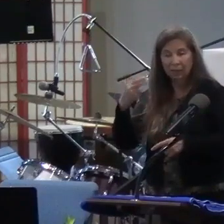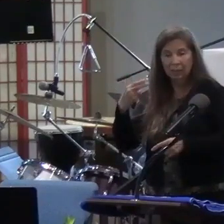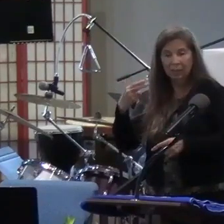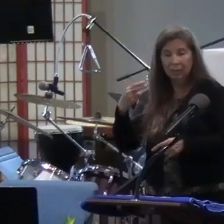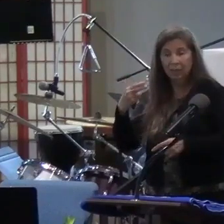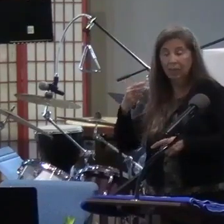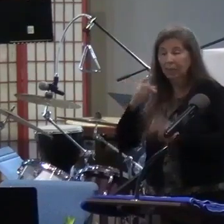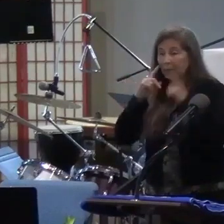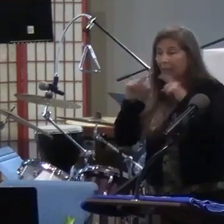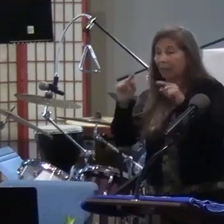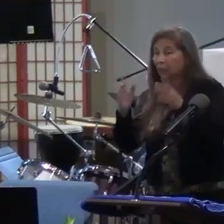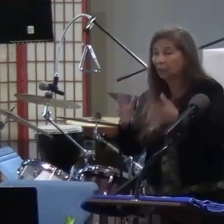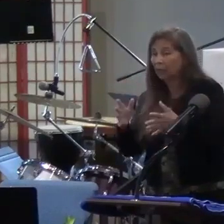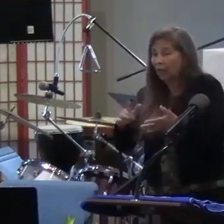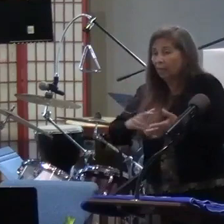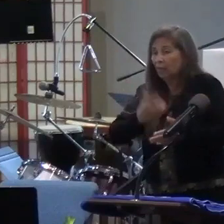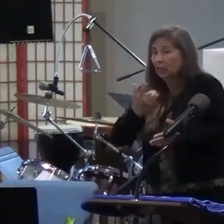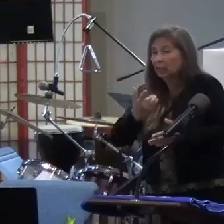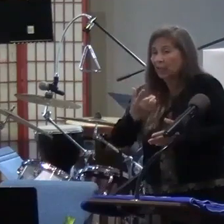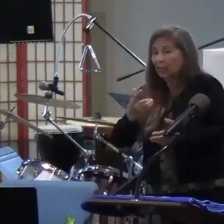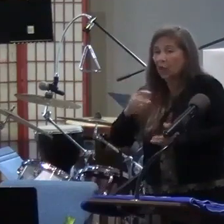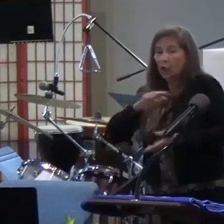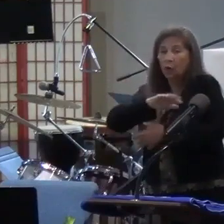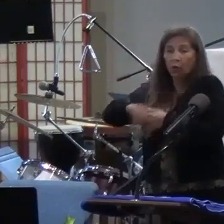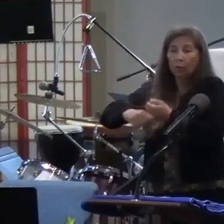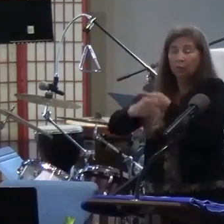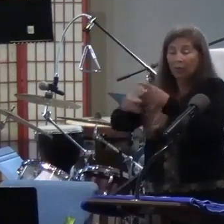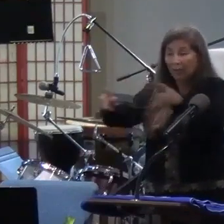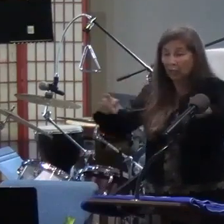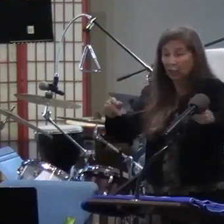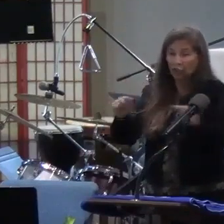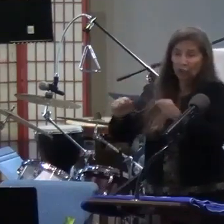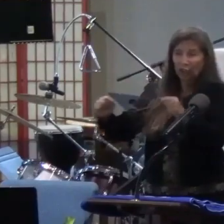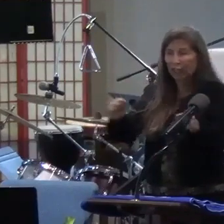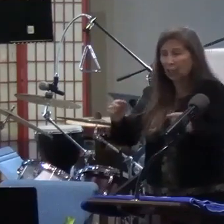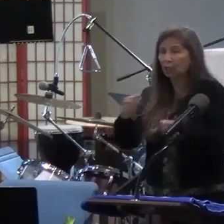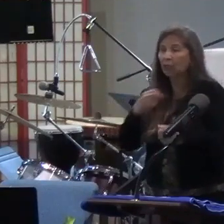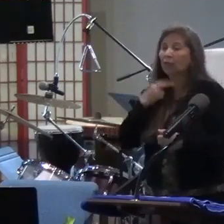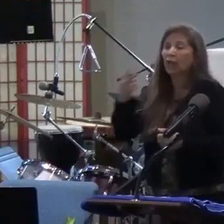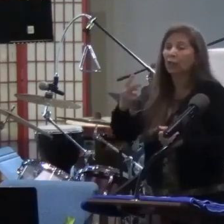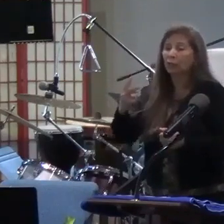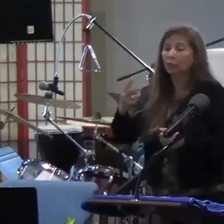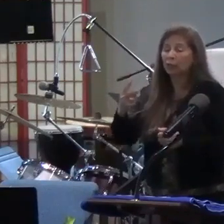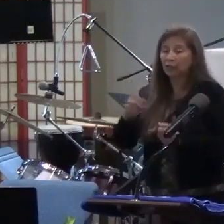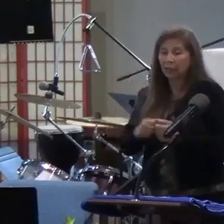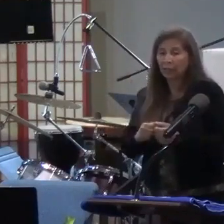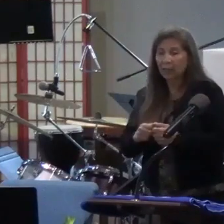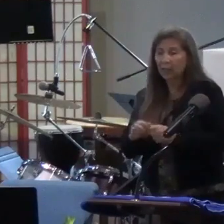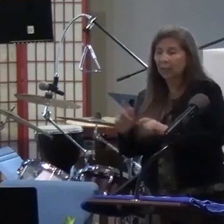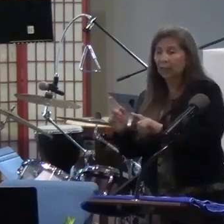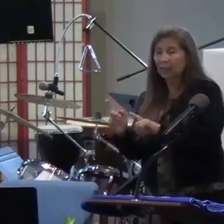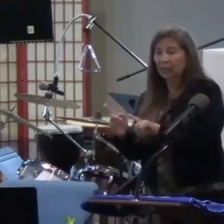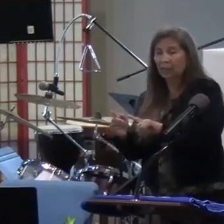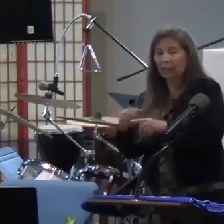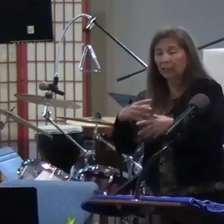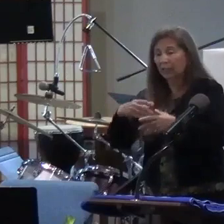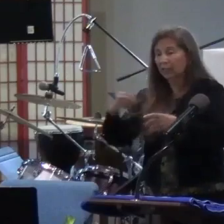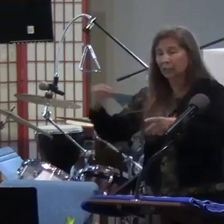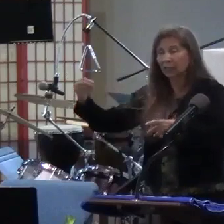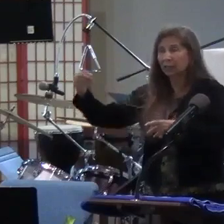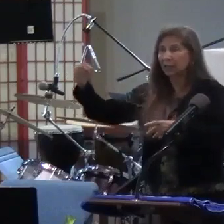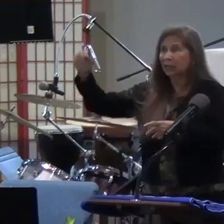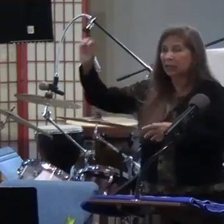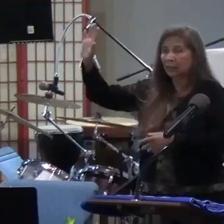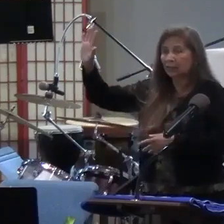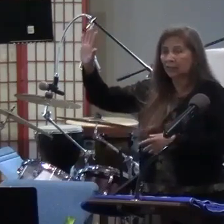announcer's talking about how it feels like the entire place is shaking with the volume of their chairs. And as he goes off, he raises his hand, and they